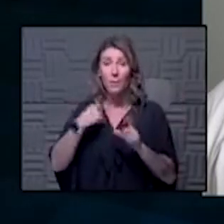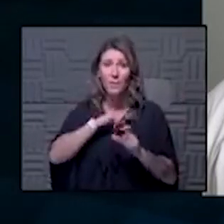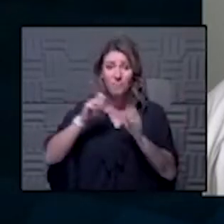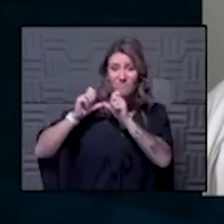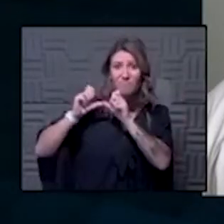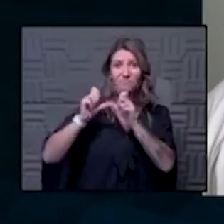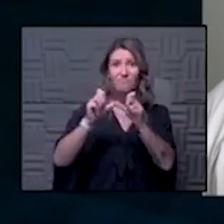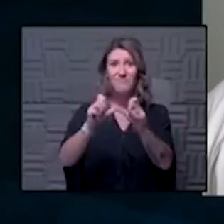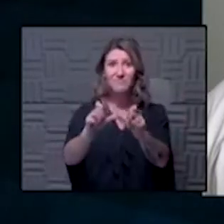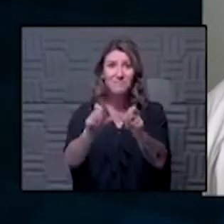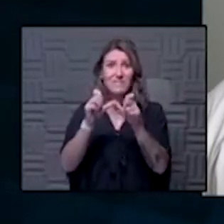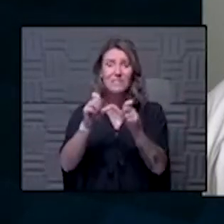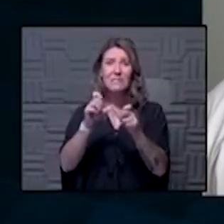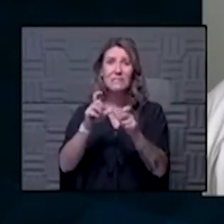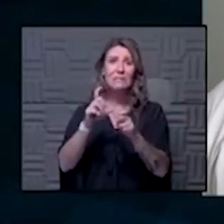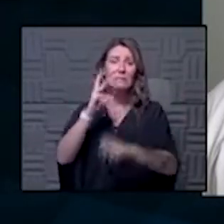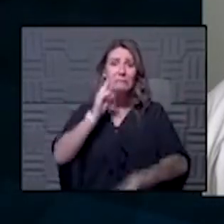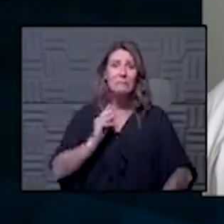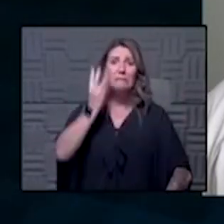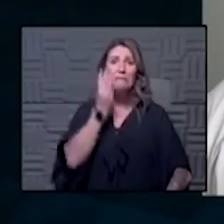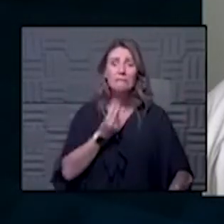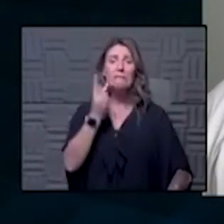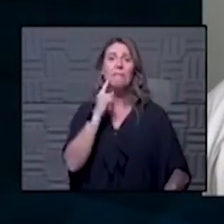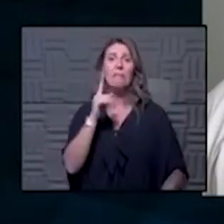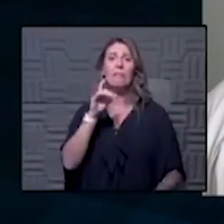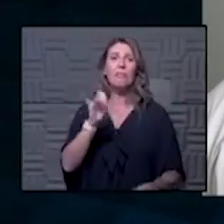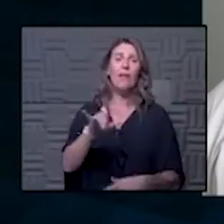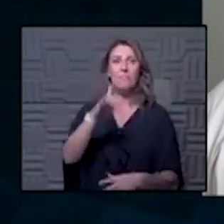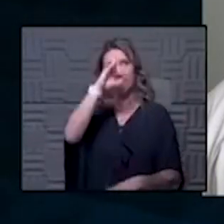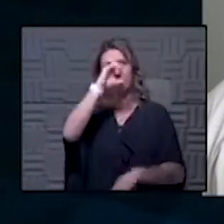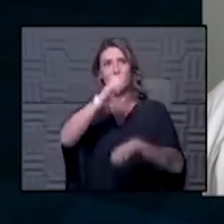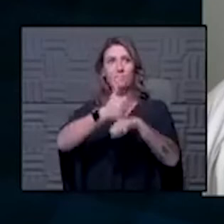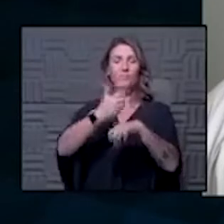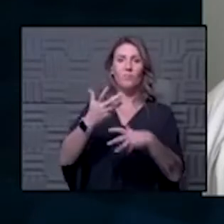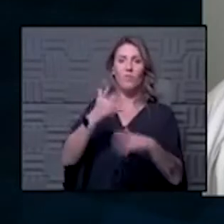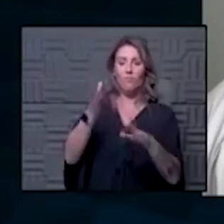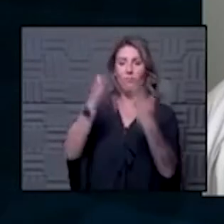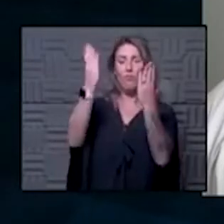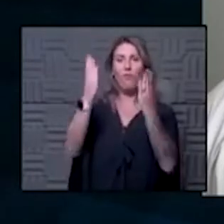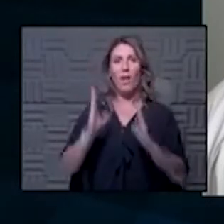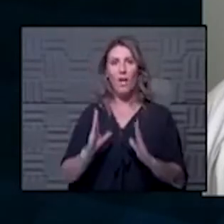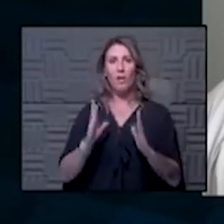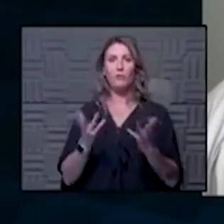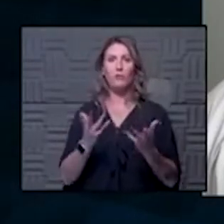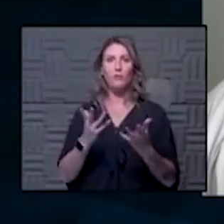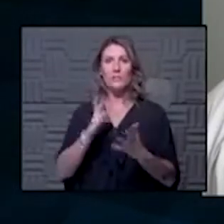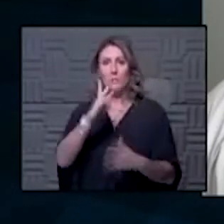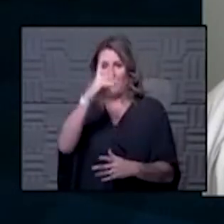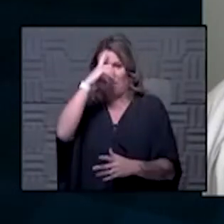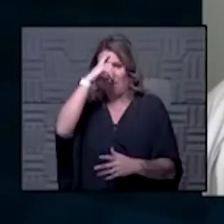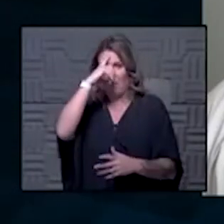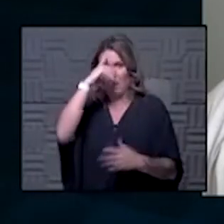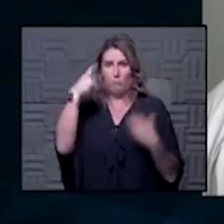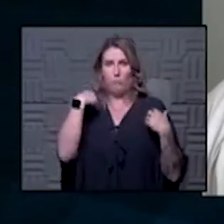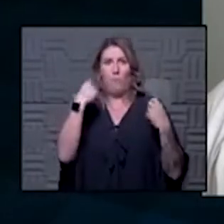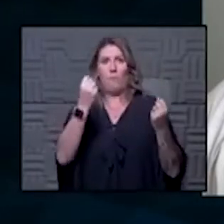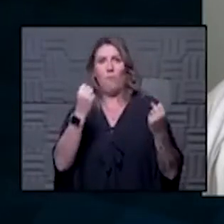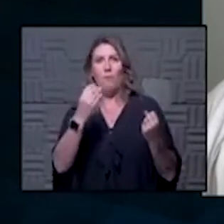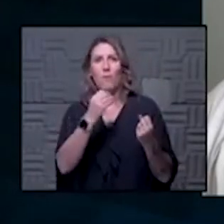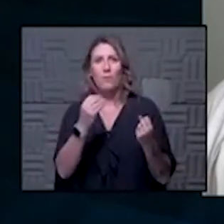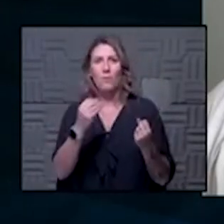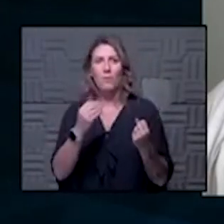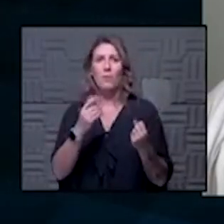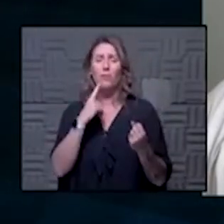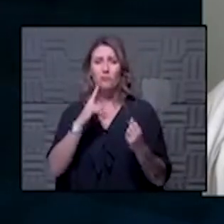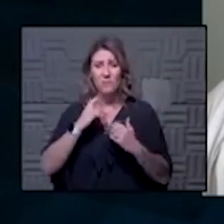be in this the state of of providers mental status and well-being there is a